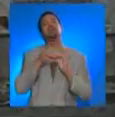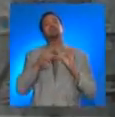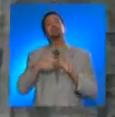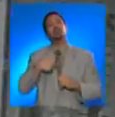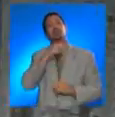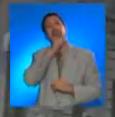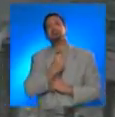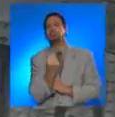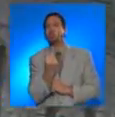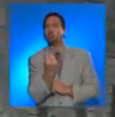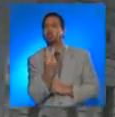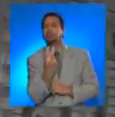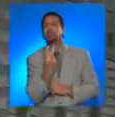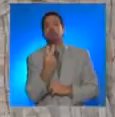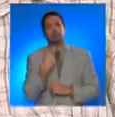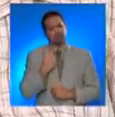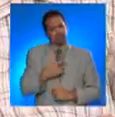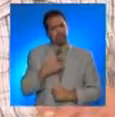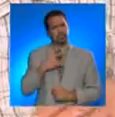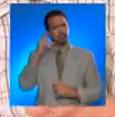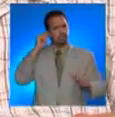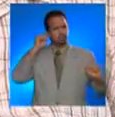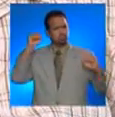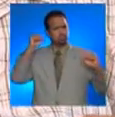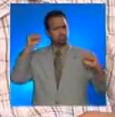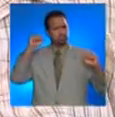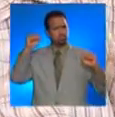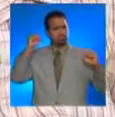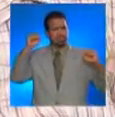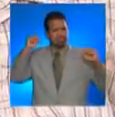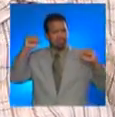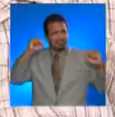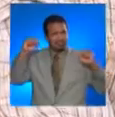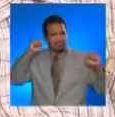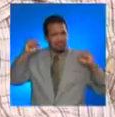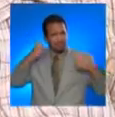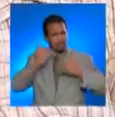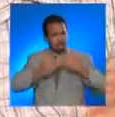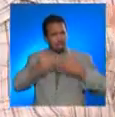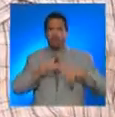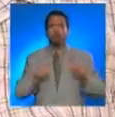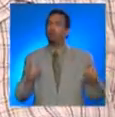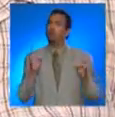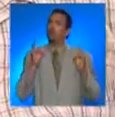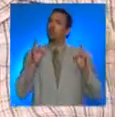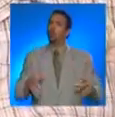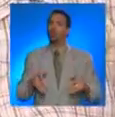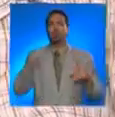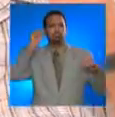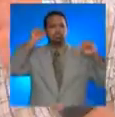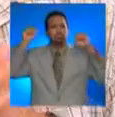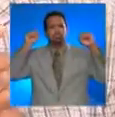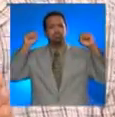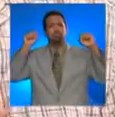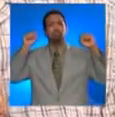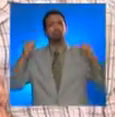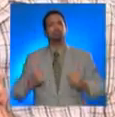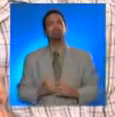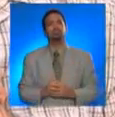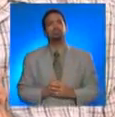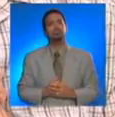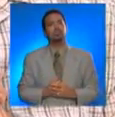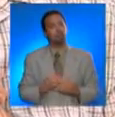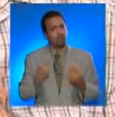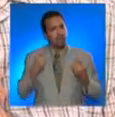I was 12 years old, when I felt the noise approaching. It was very loud.